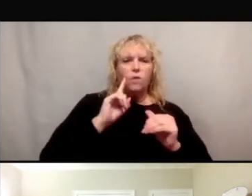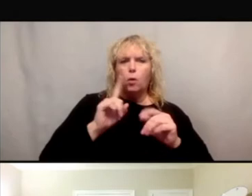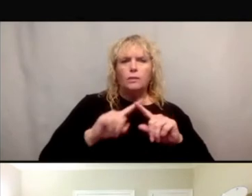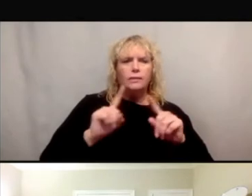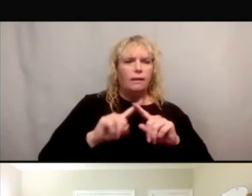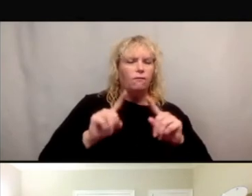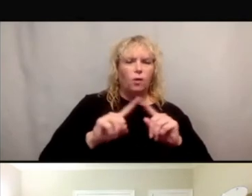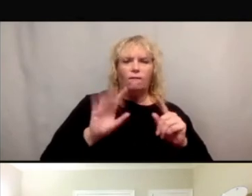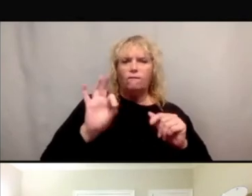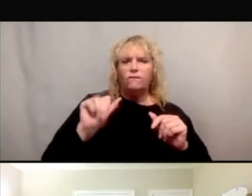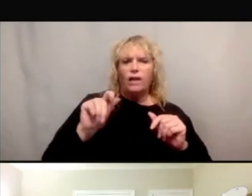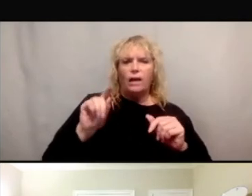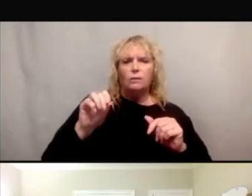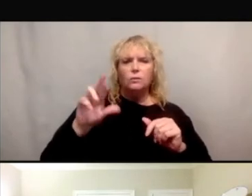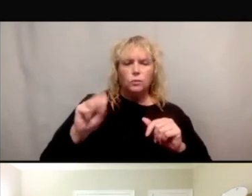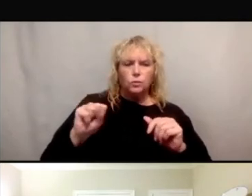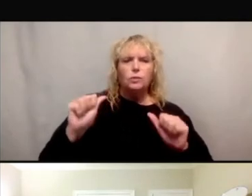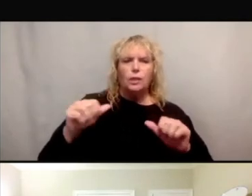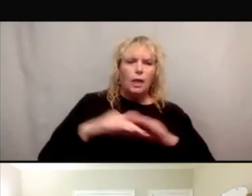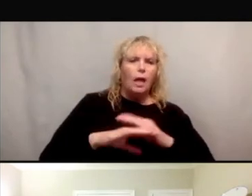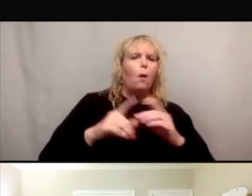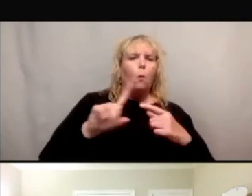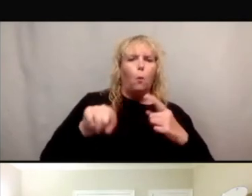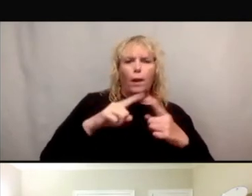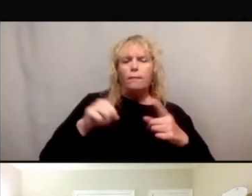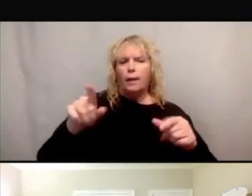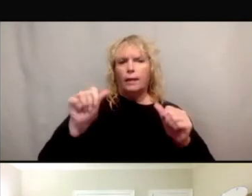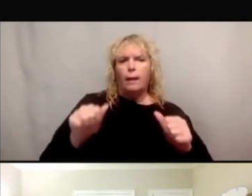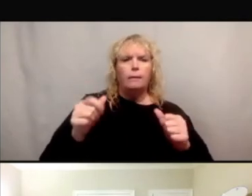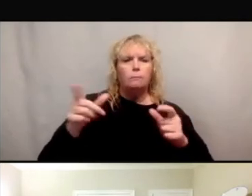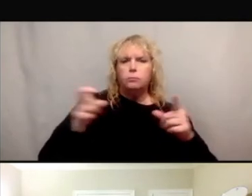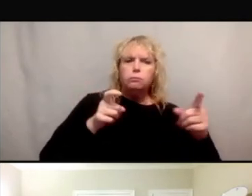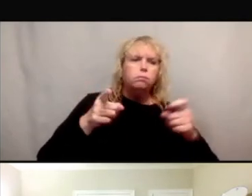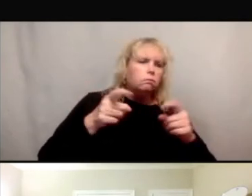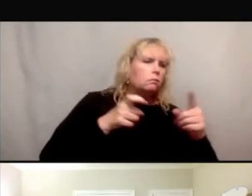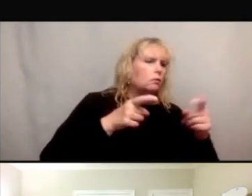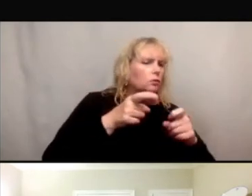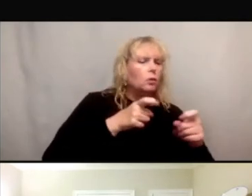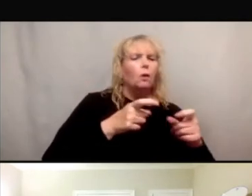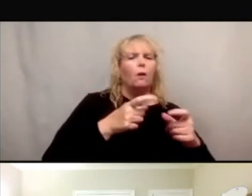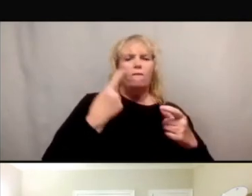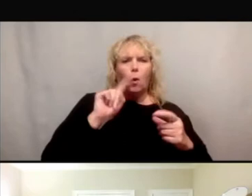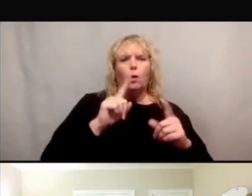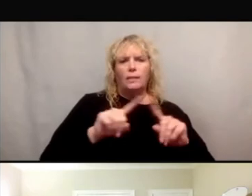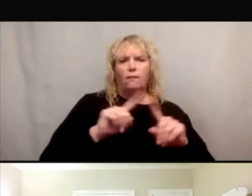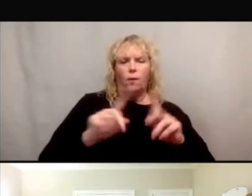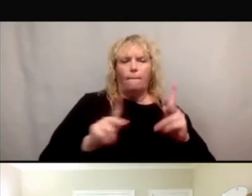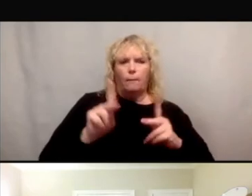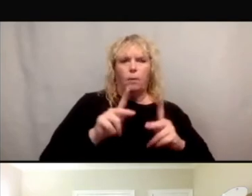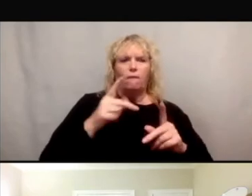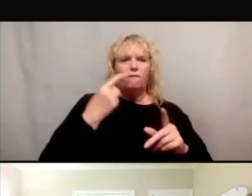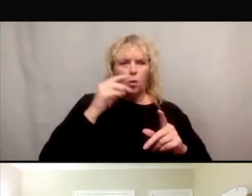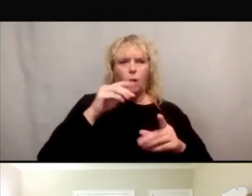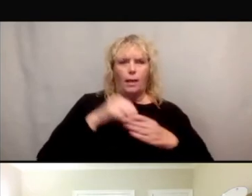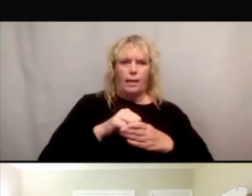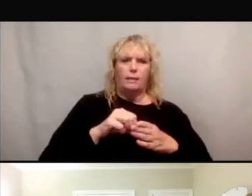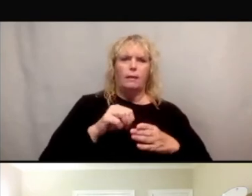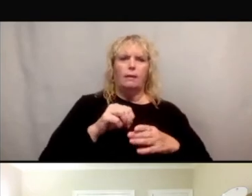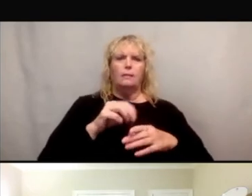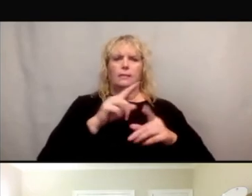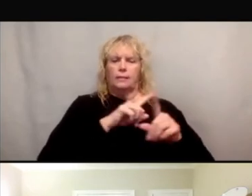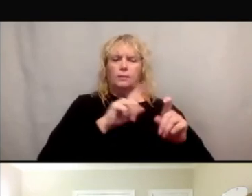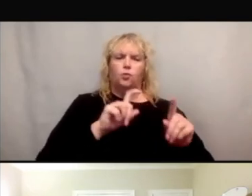when research sites are purposeful in recruiting racially and ethnically diverse clinical trial participants. And in my current role at